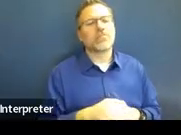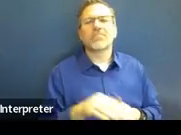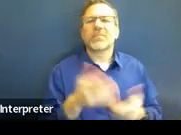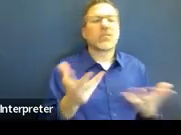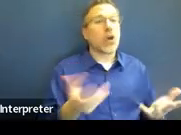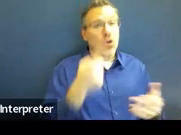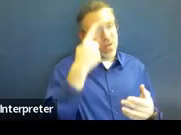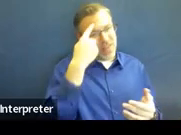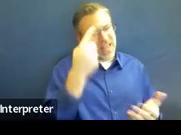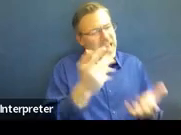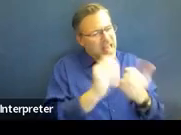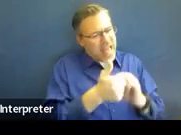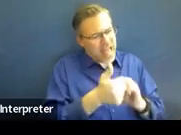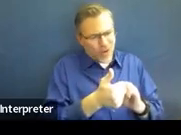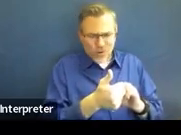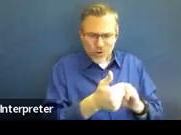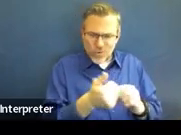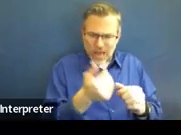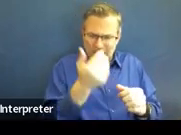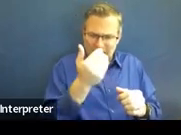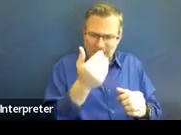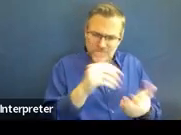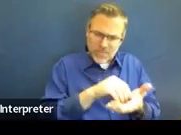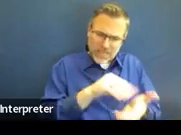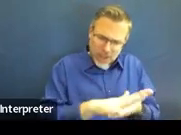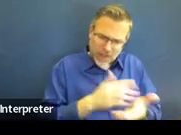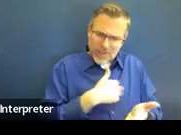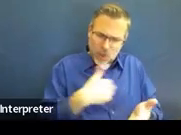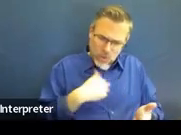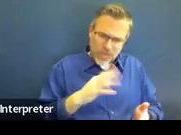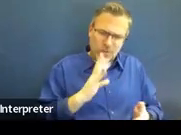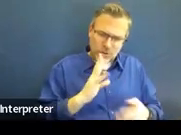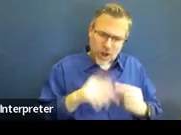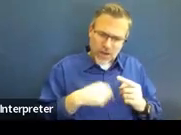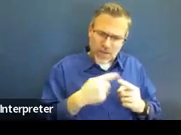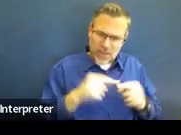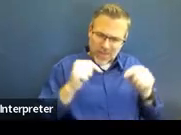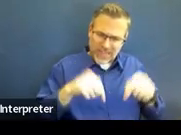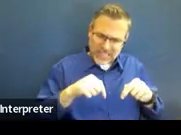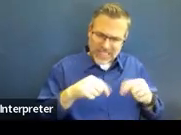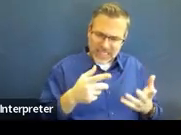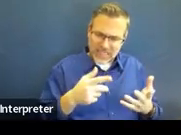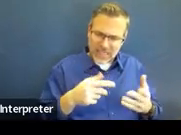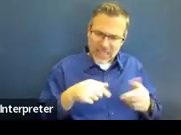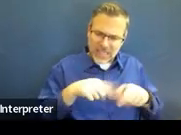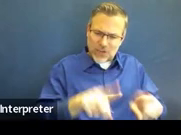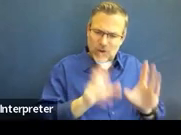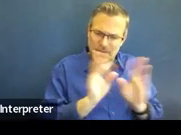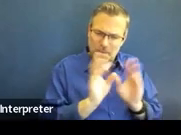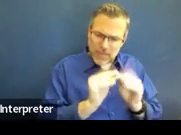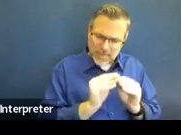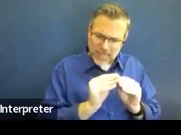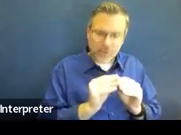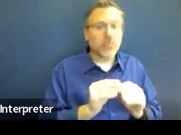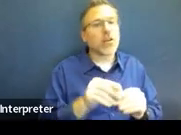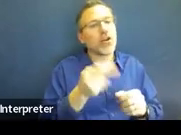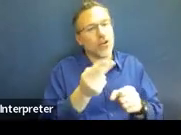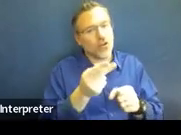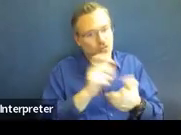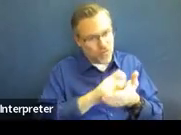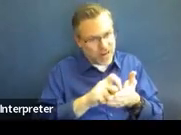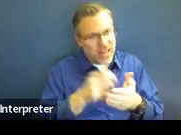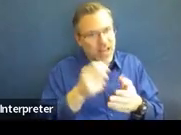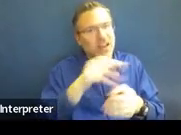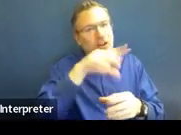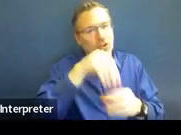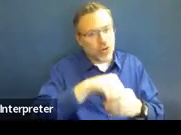we just talked about this in the IEP meeting, you document it in the written notice. So if you have things that you're proposing or